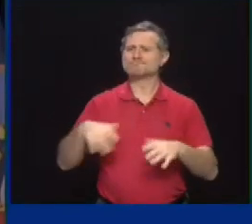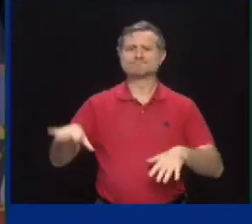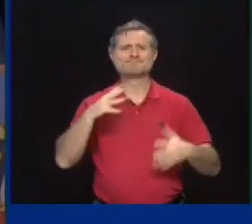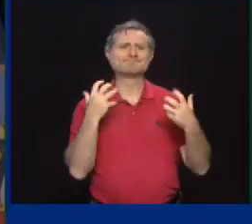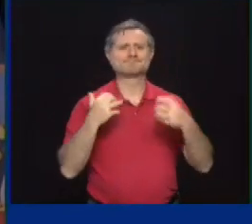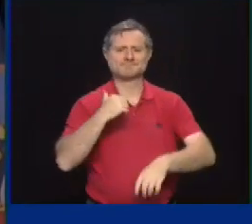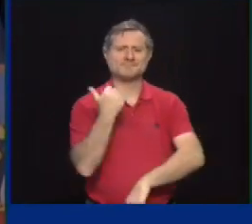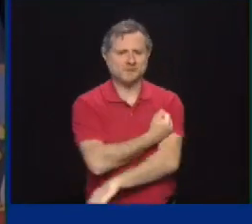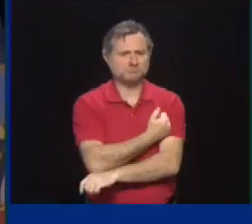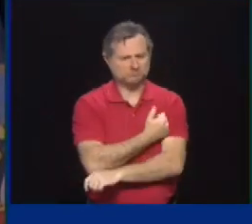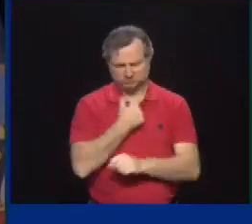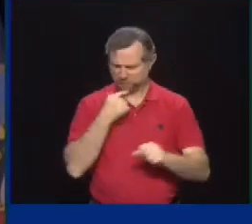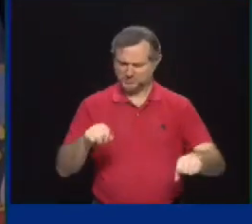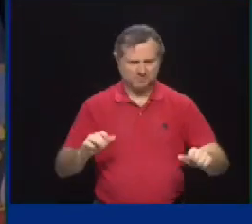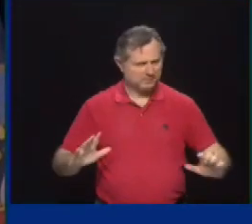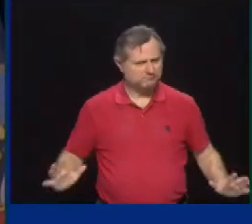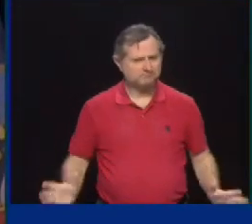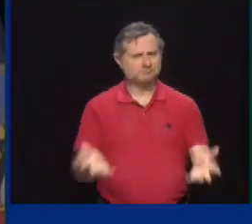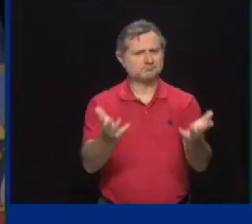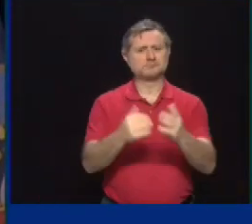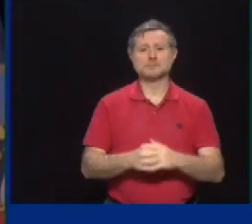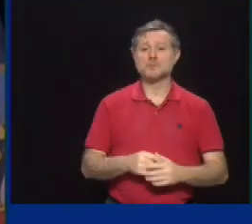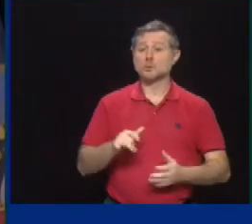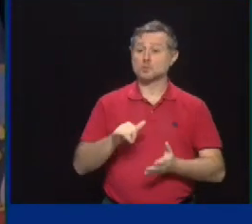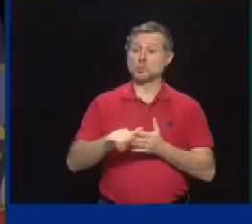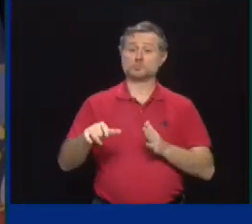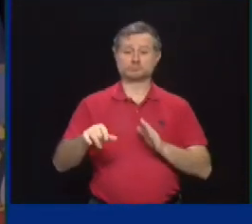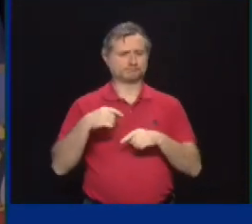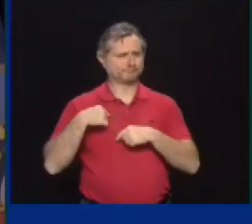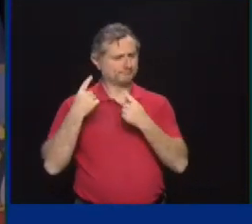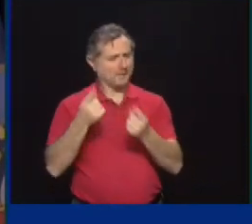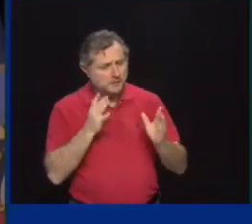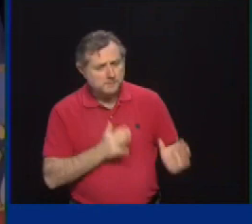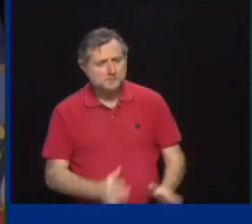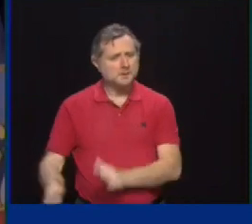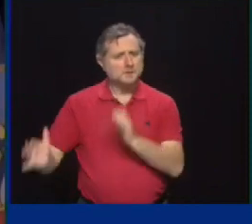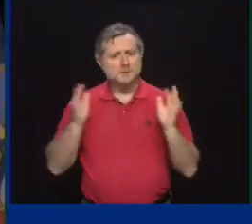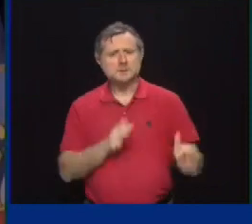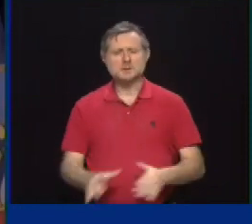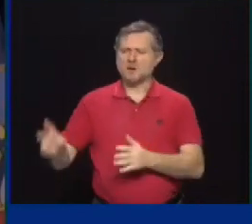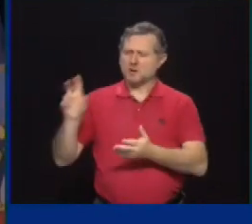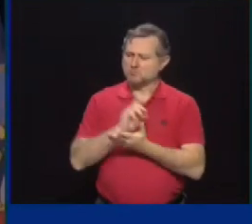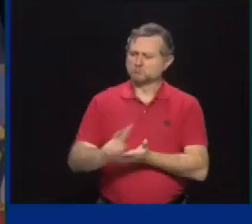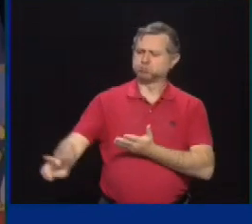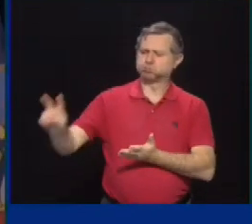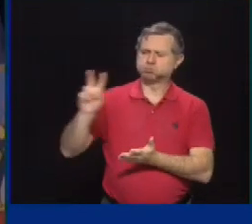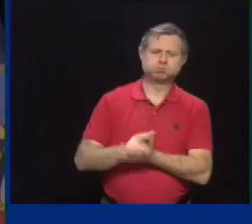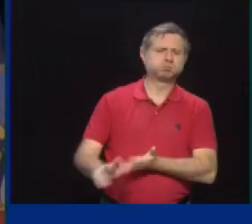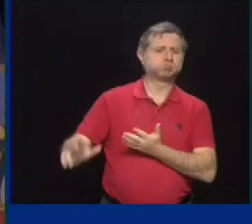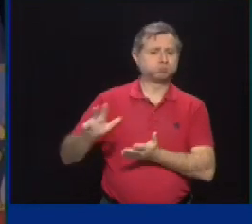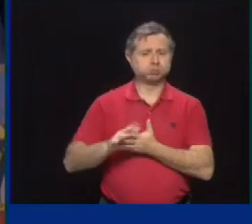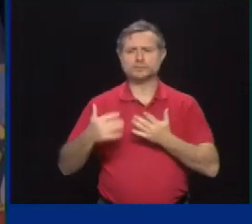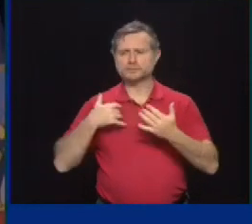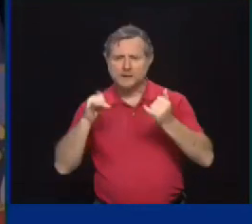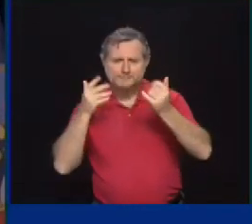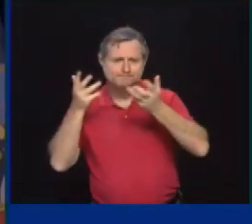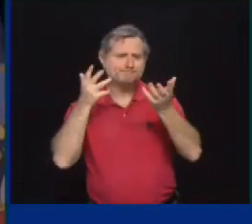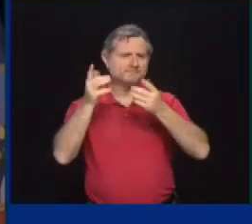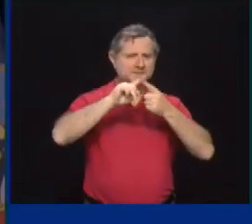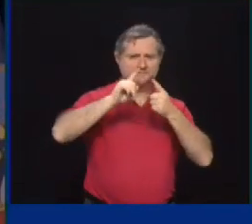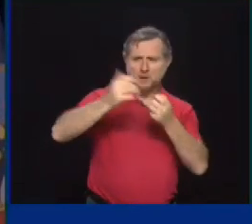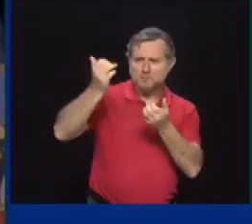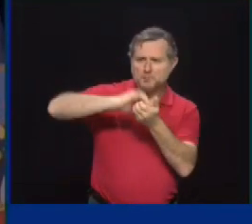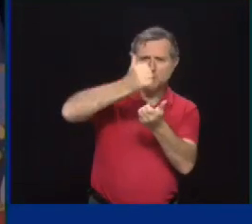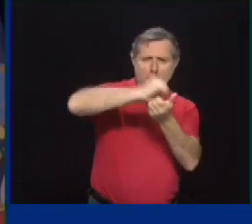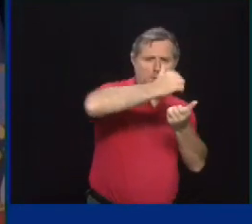preparing for this for weeks. We've been working with our partners like the New York State Chapter of the American Academy of Pediatrics. We launched a